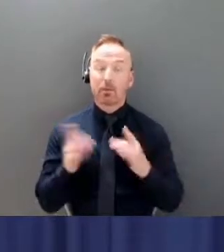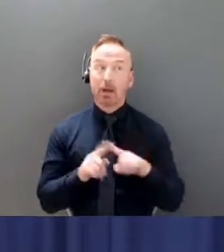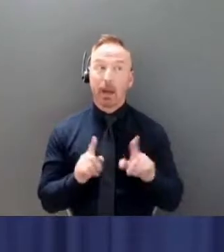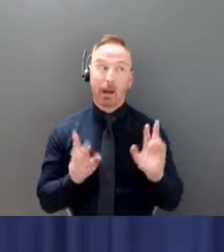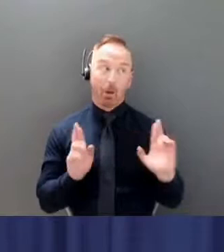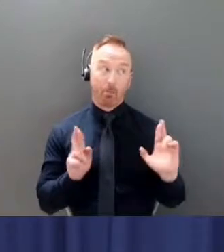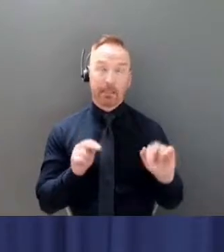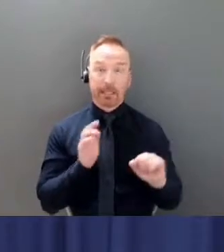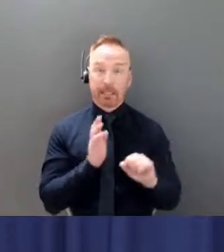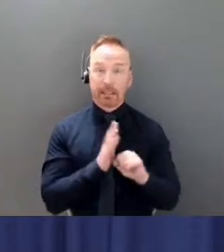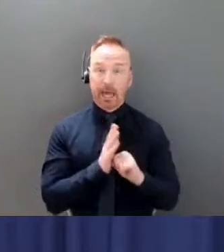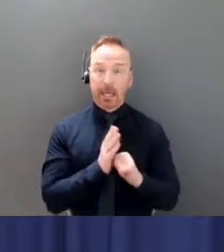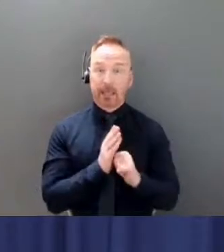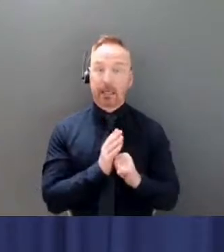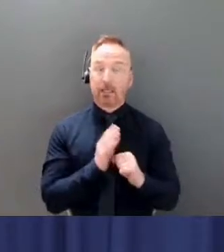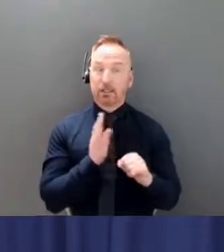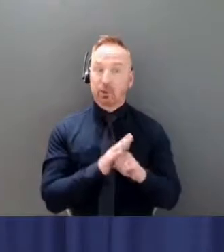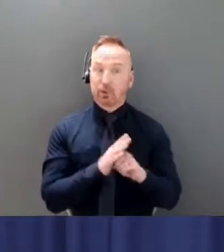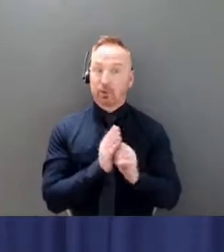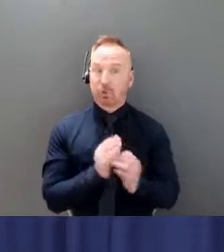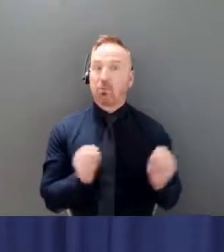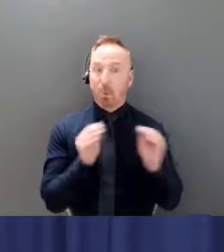it and enhance it over the coming weeks.